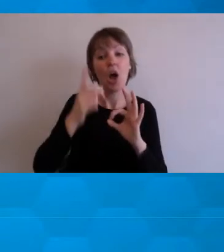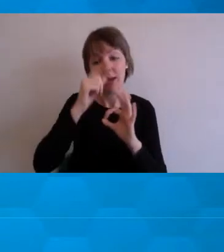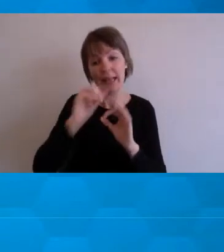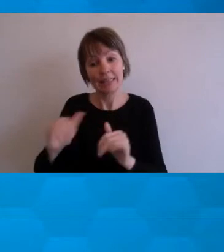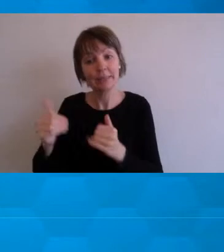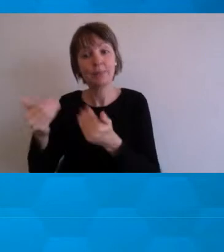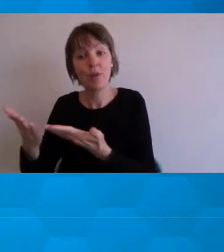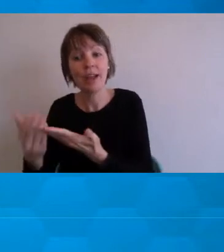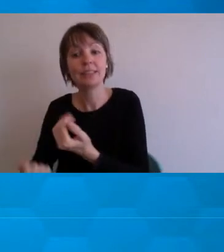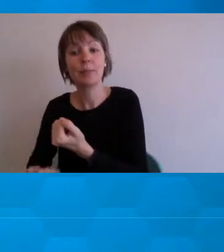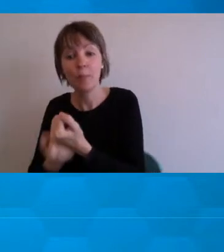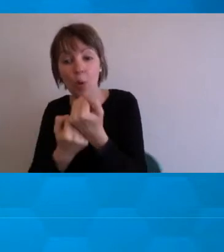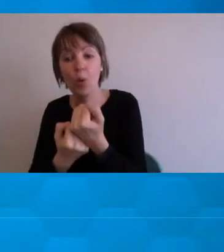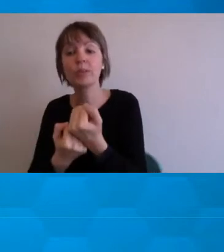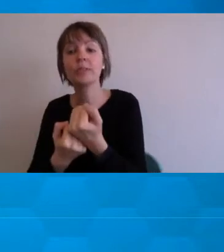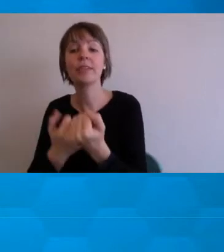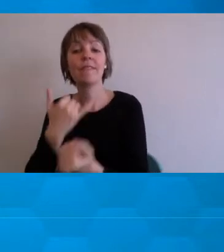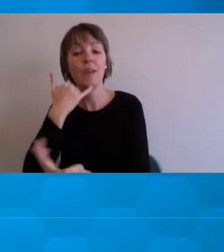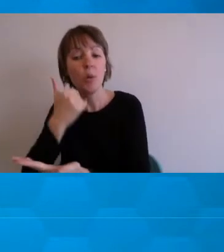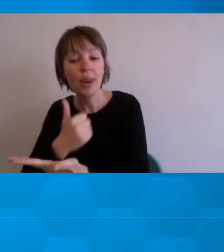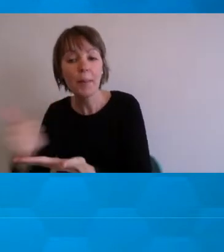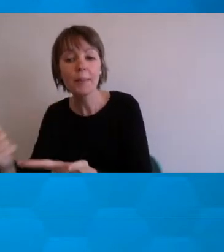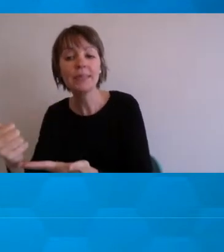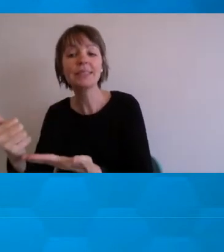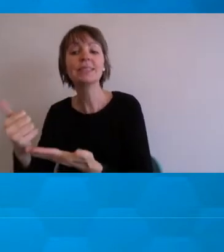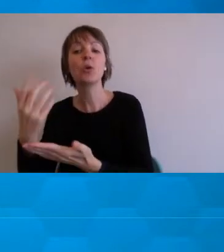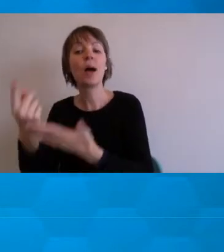numbers and resources that you can reach out to.